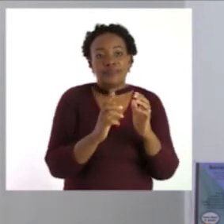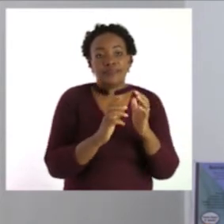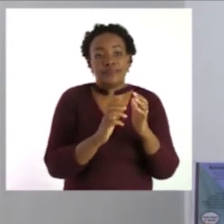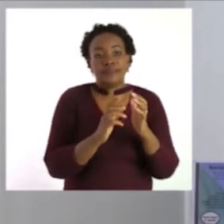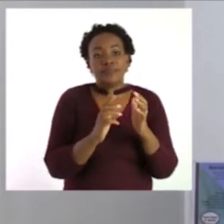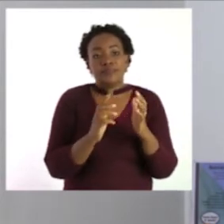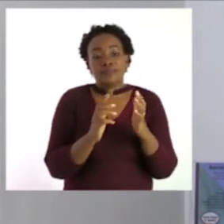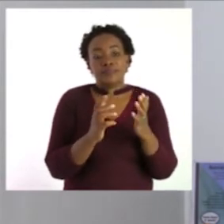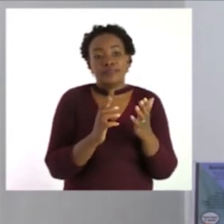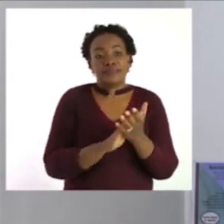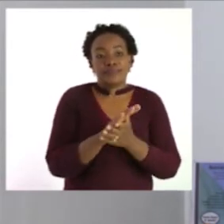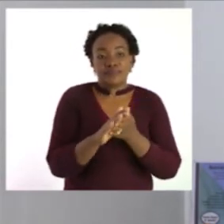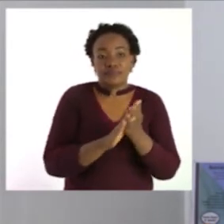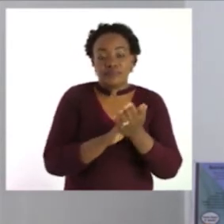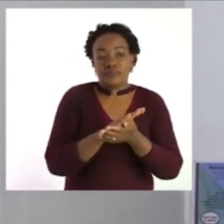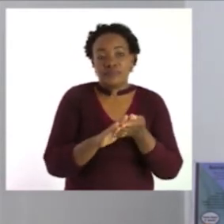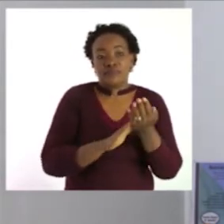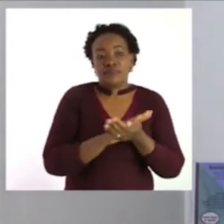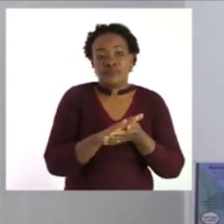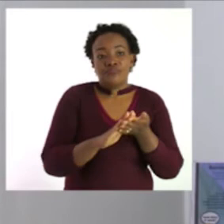okay let's rub our hands